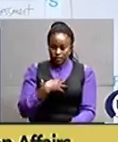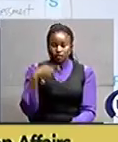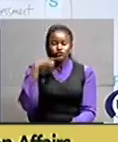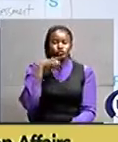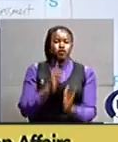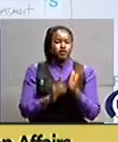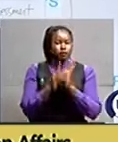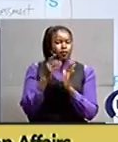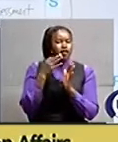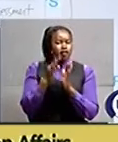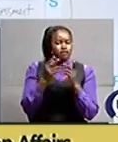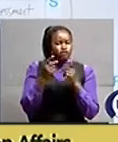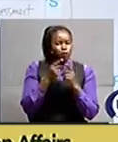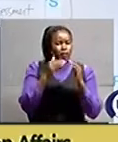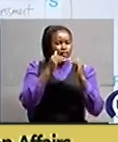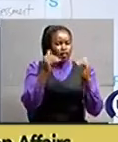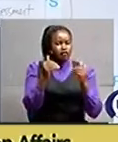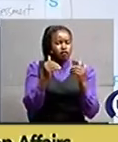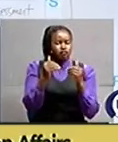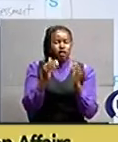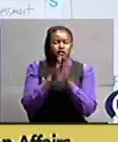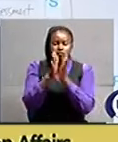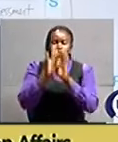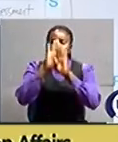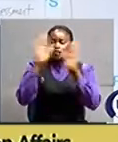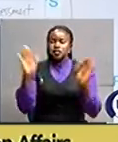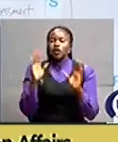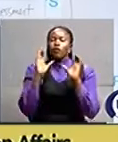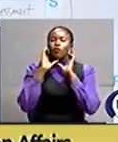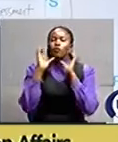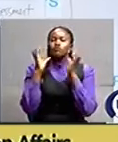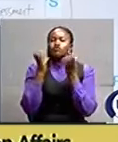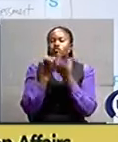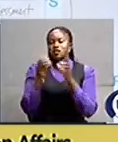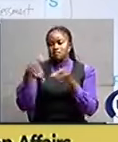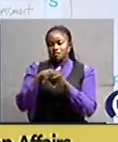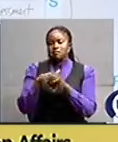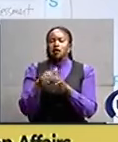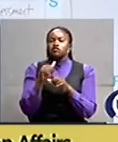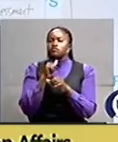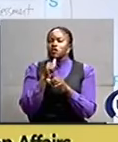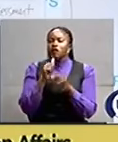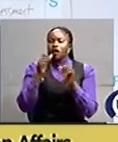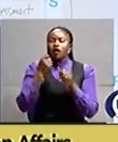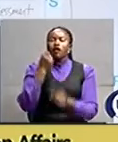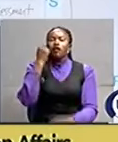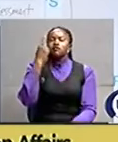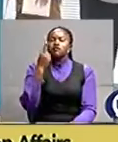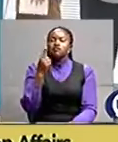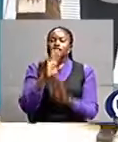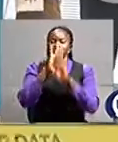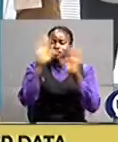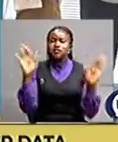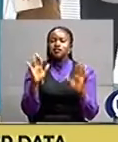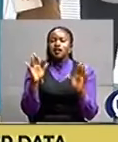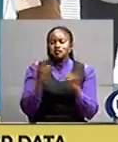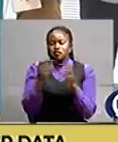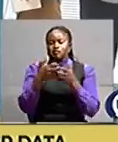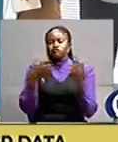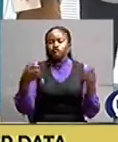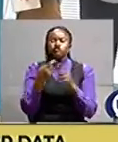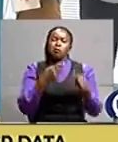development, I don't think the community members will take it to be a political kind of maneuver. The program